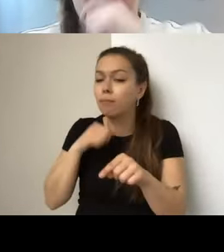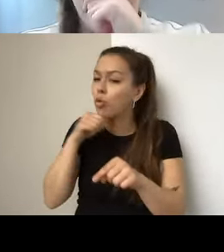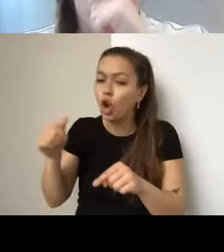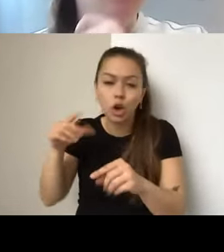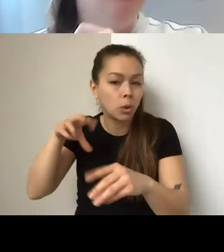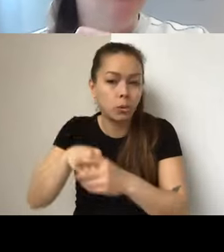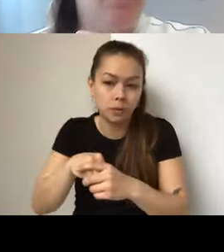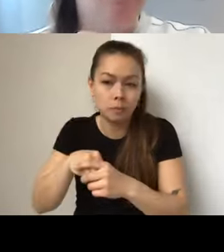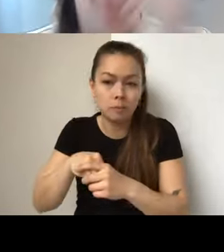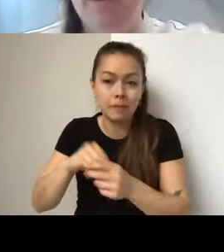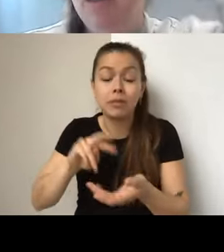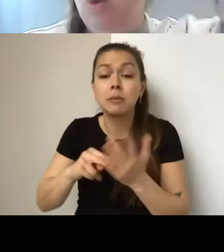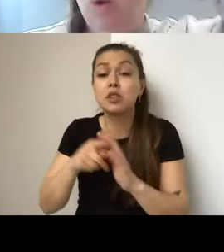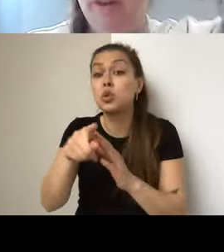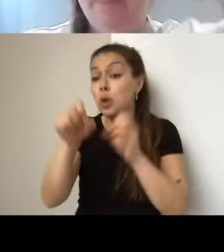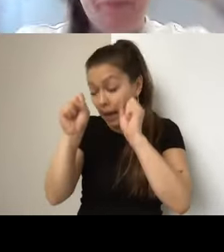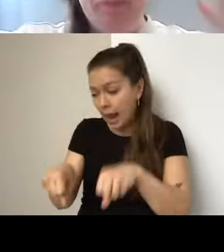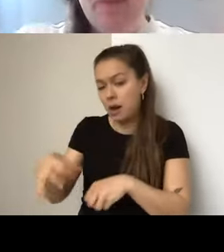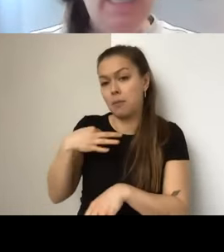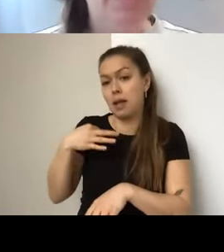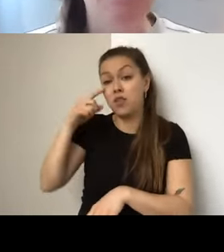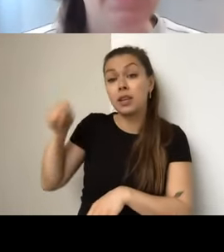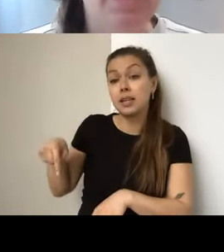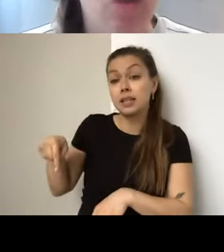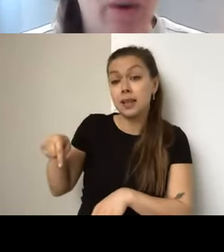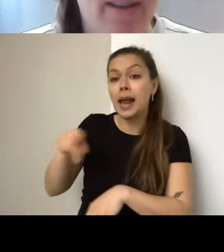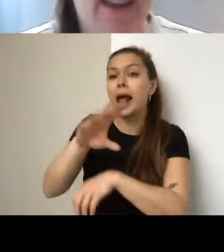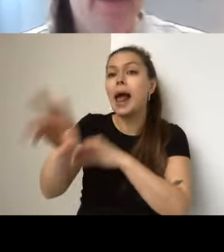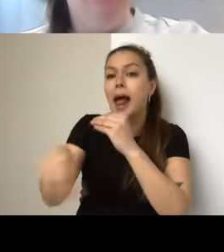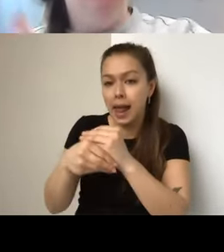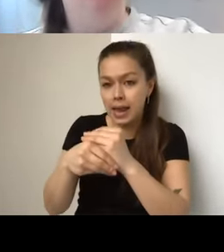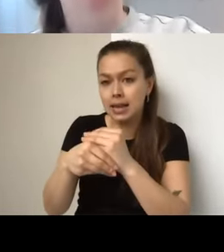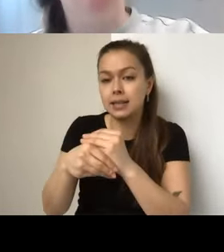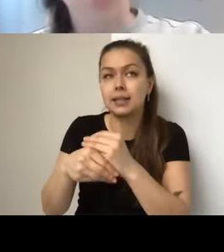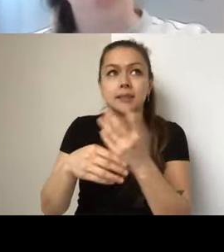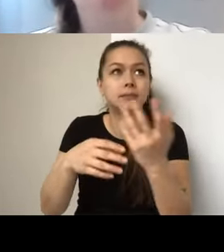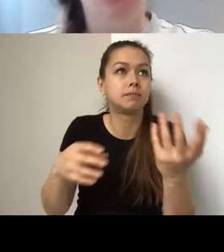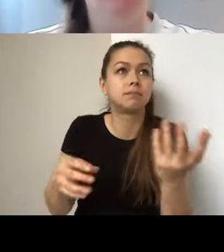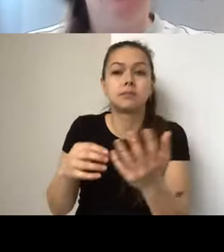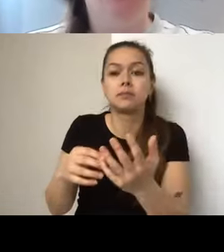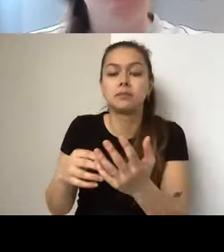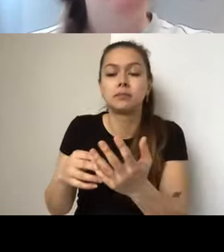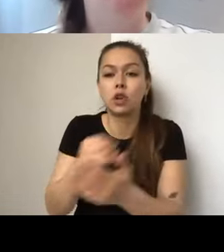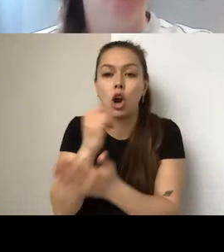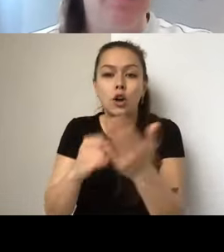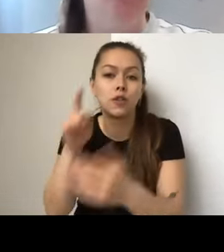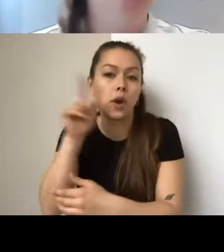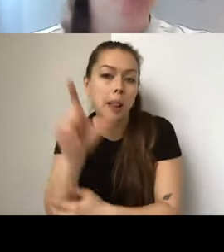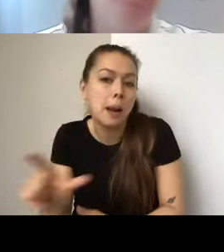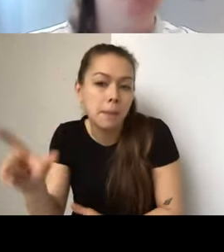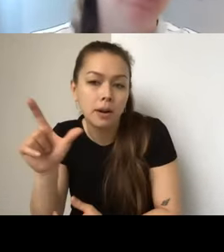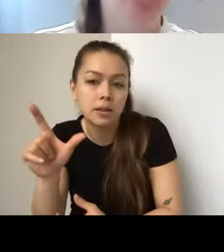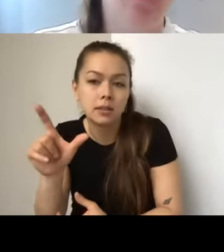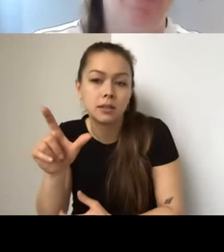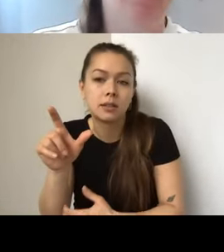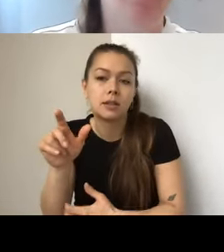artists in the libraries, or animating historic sites. This grant does not, um, count as